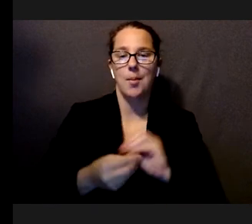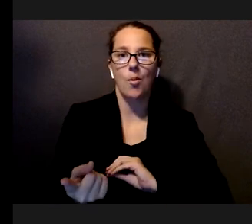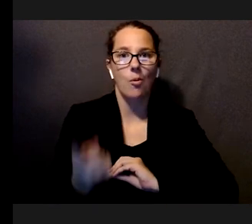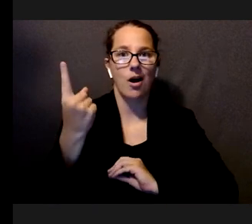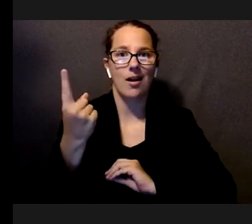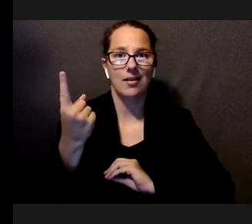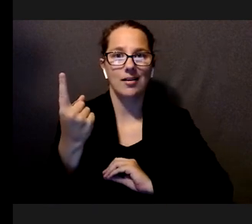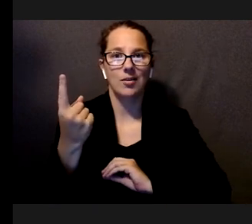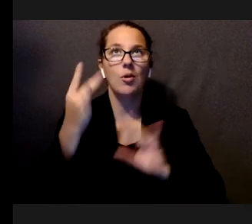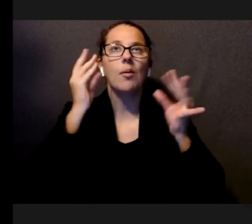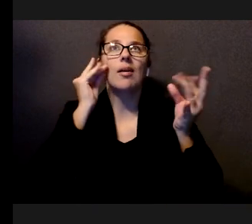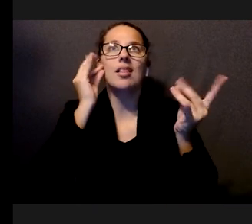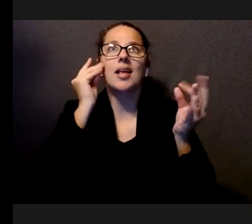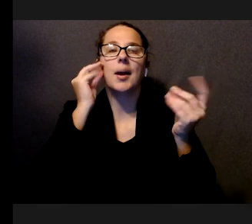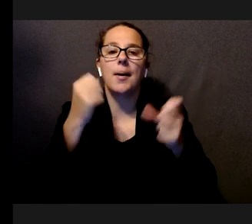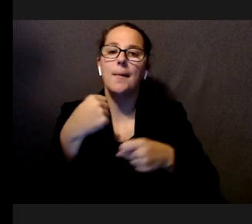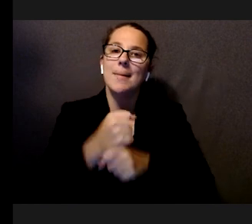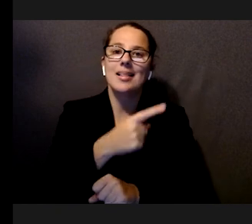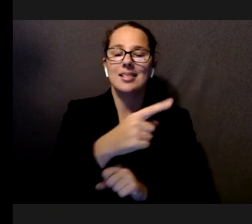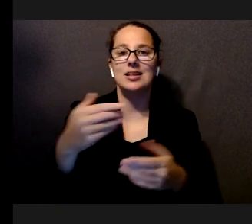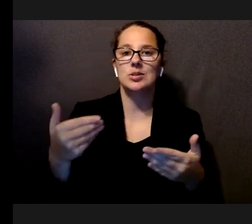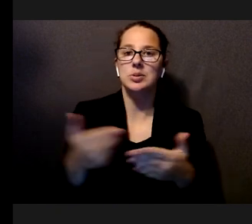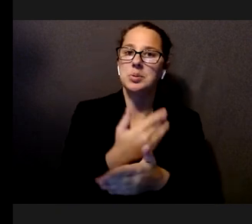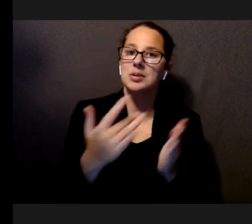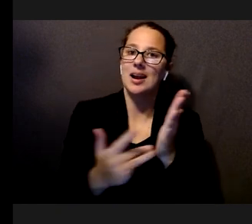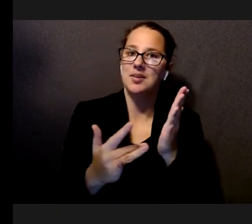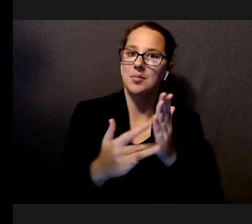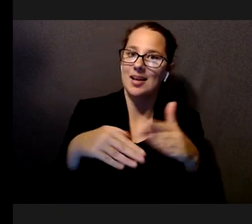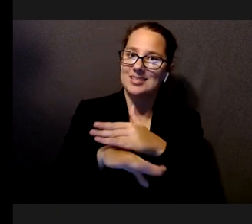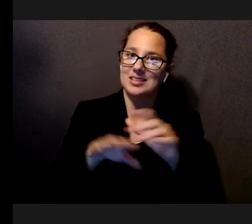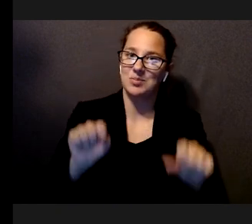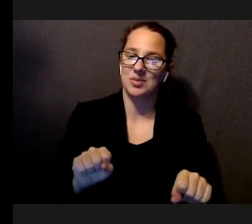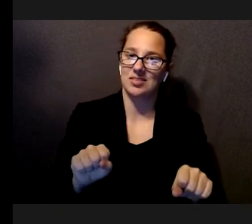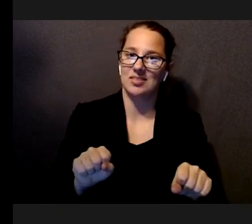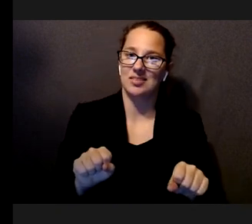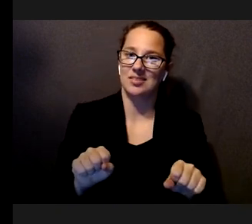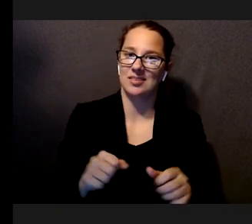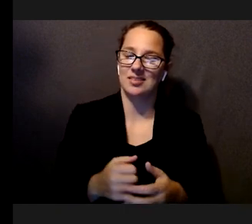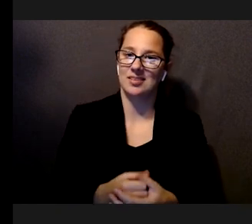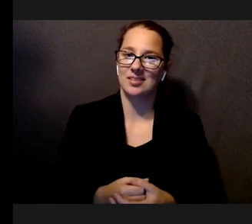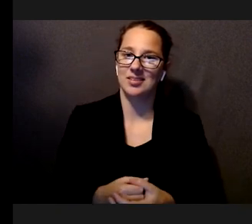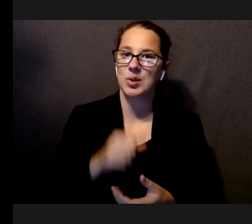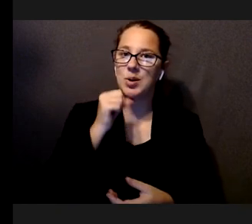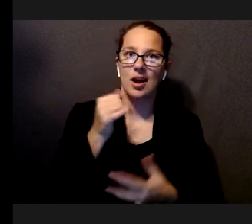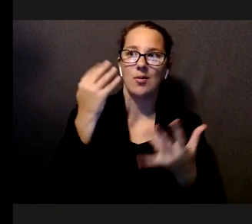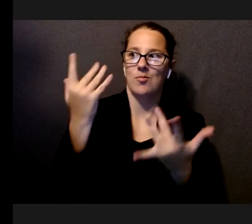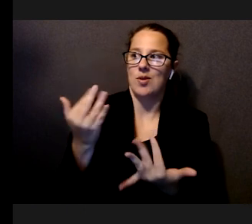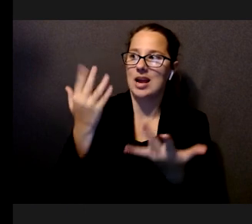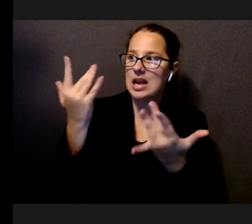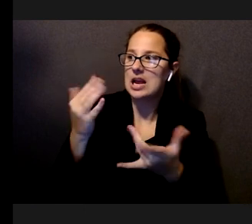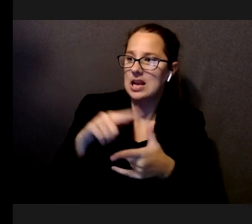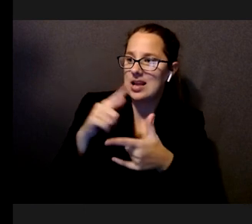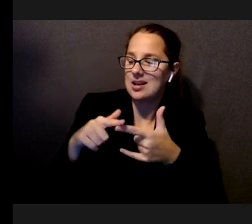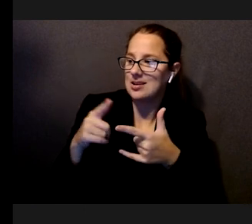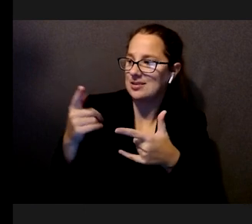working on making these emerging platforms accessible. So, instead of waiting until they